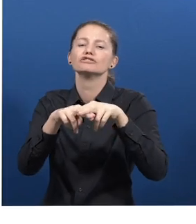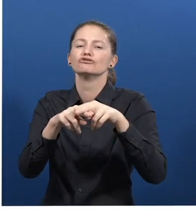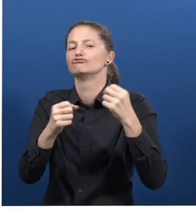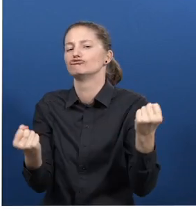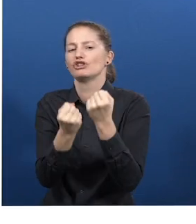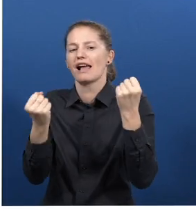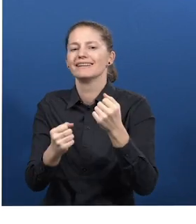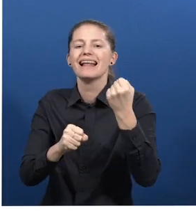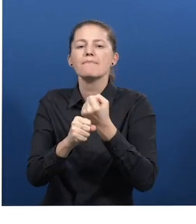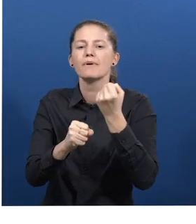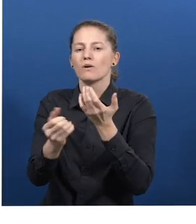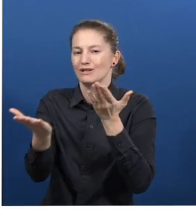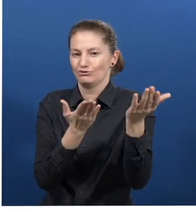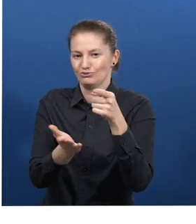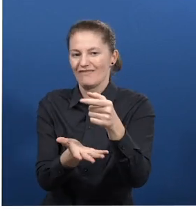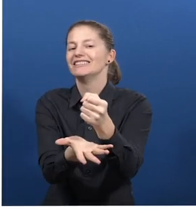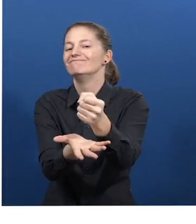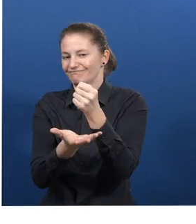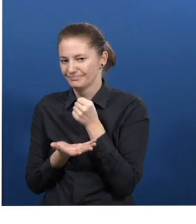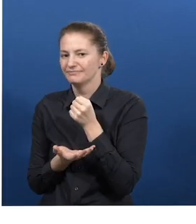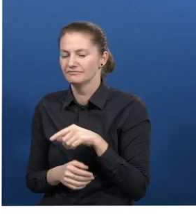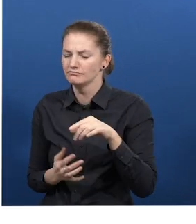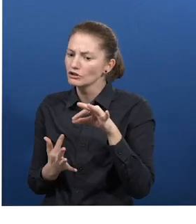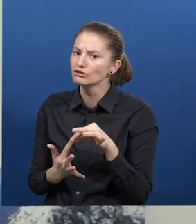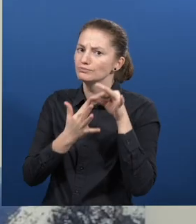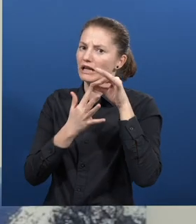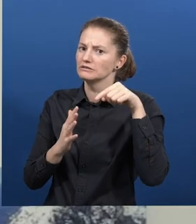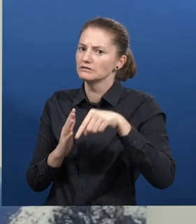What is unique and innovative about Training for Work Program?